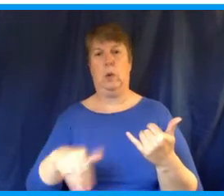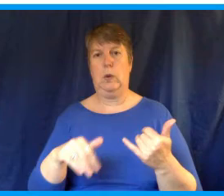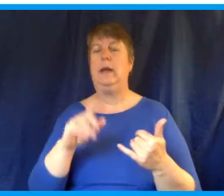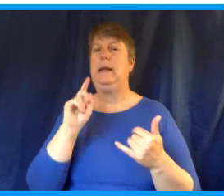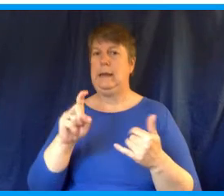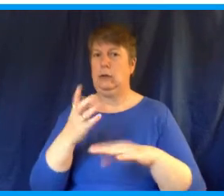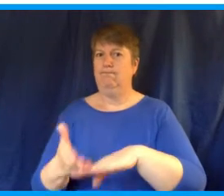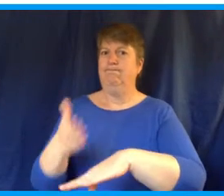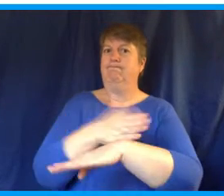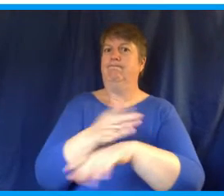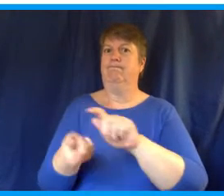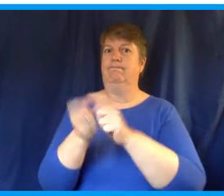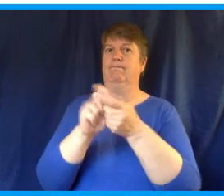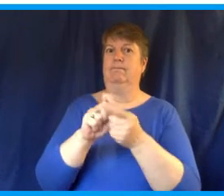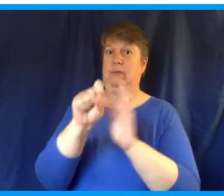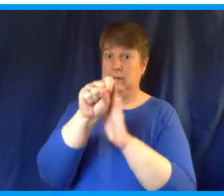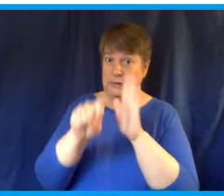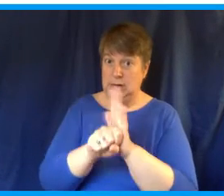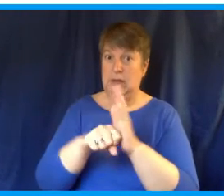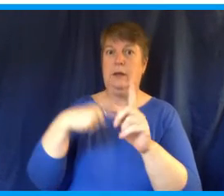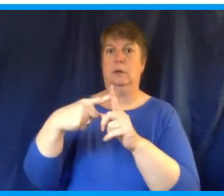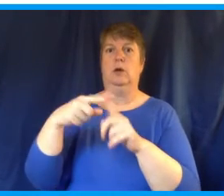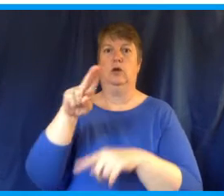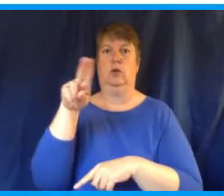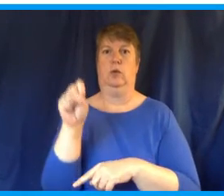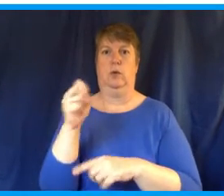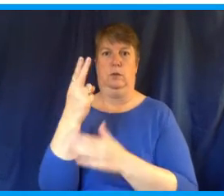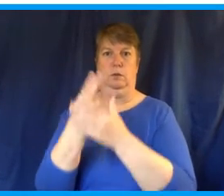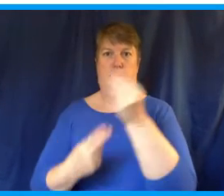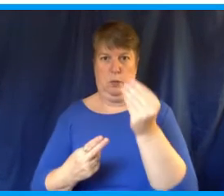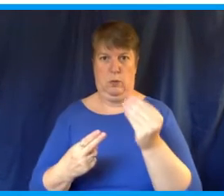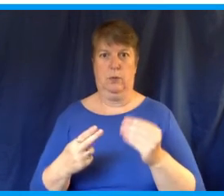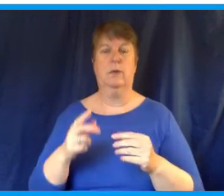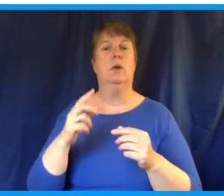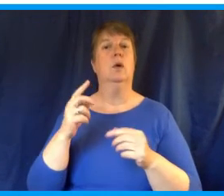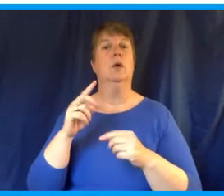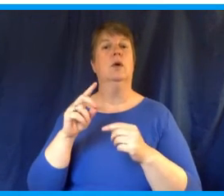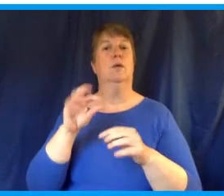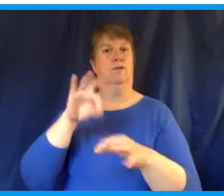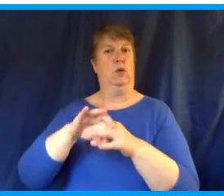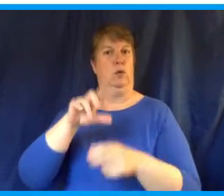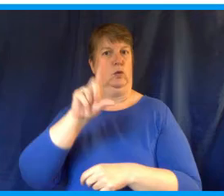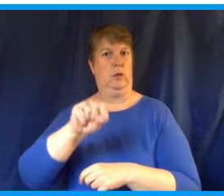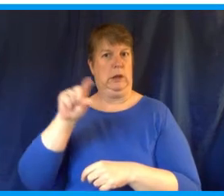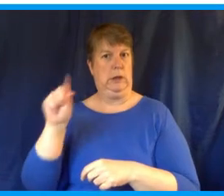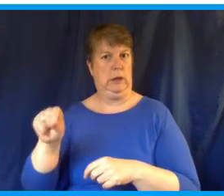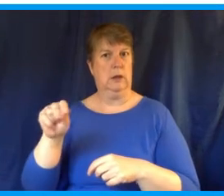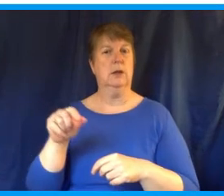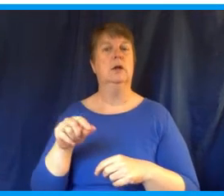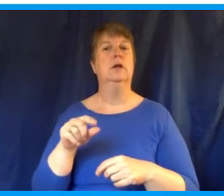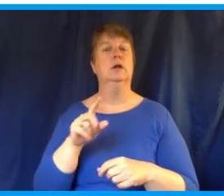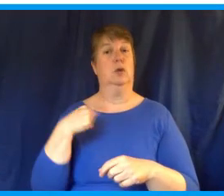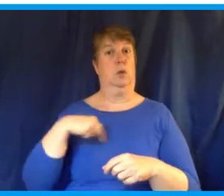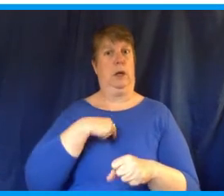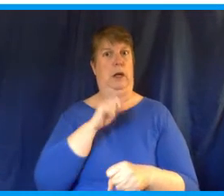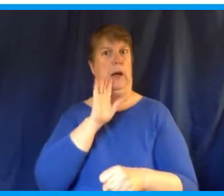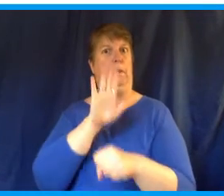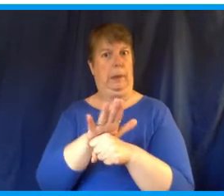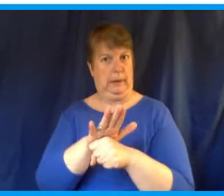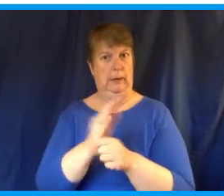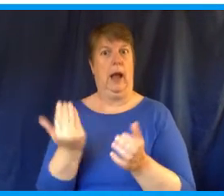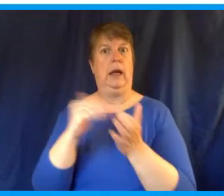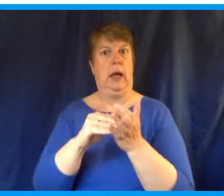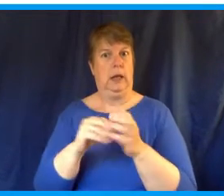our country in 2020. And that's what we're here today to recommit ourselves to doing. I know you guys are working